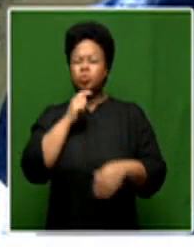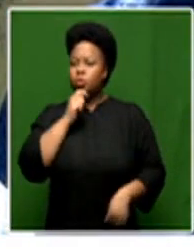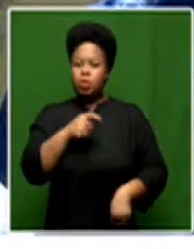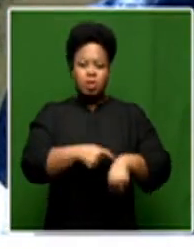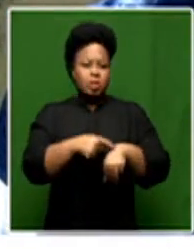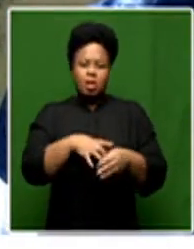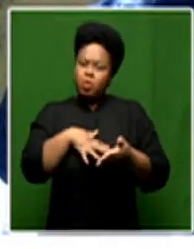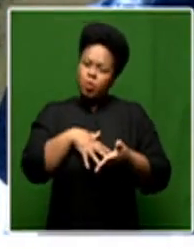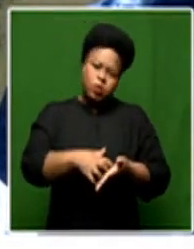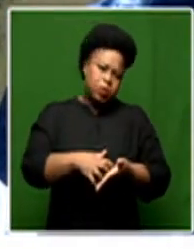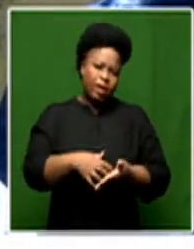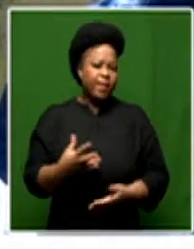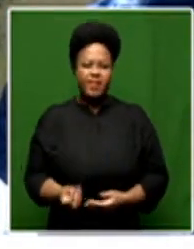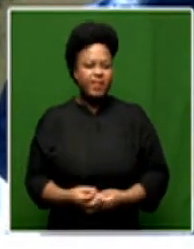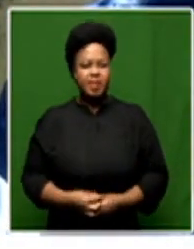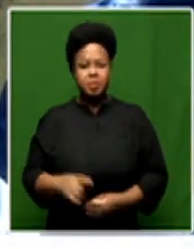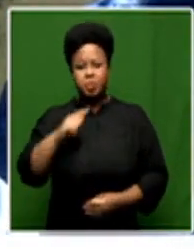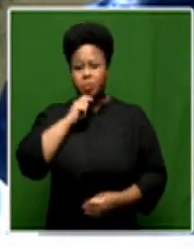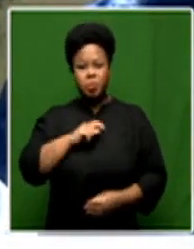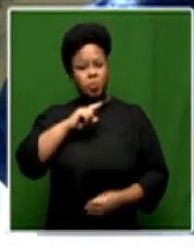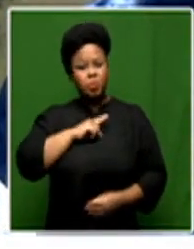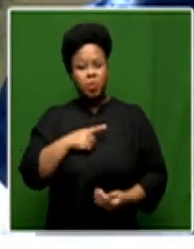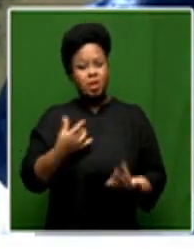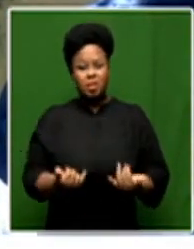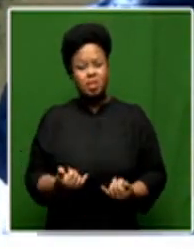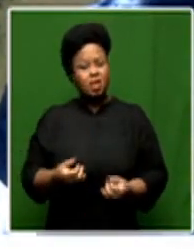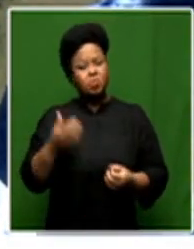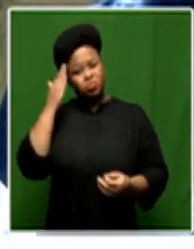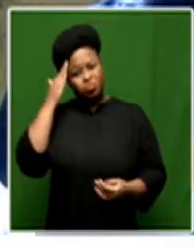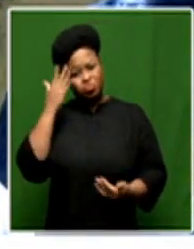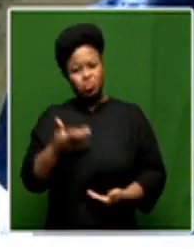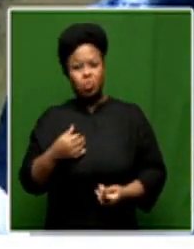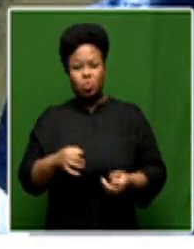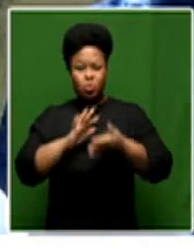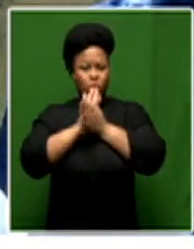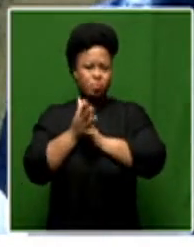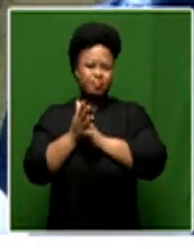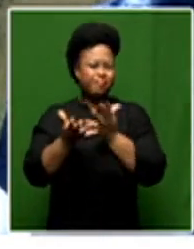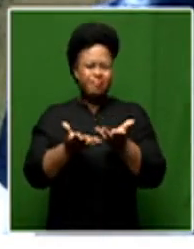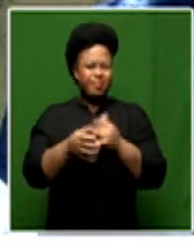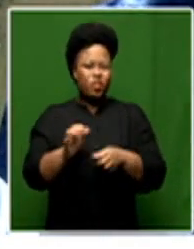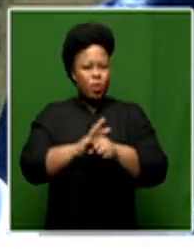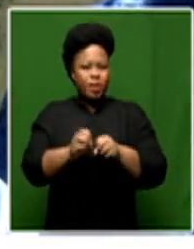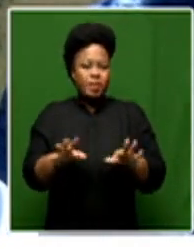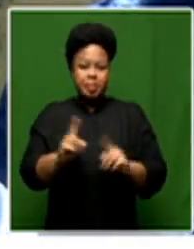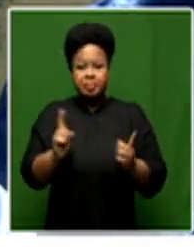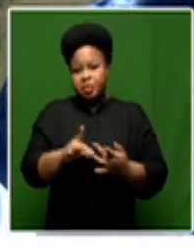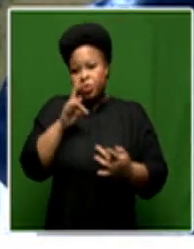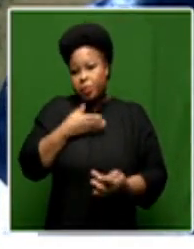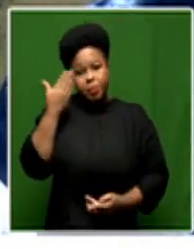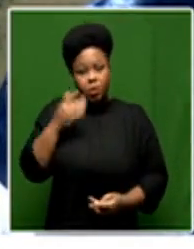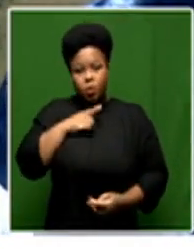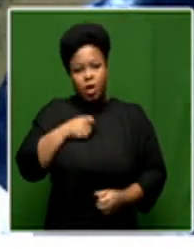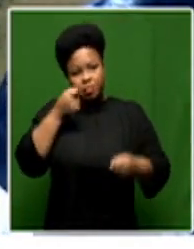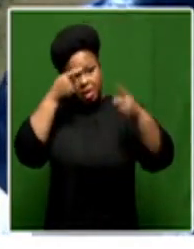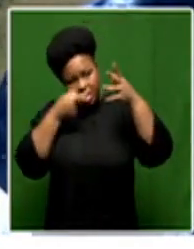we are at our weakest, you know, given the ravages of the pandemic. But we have no choice. Our principal